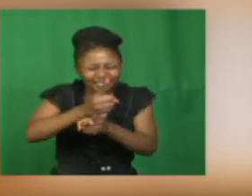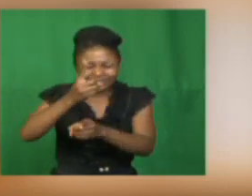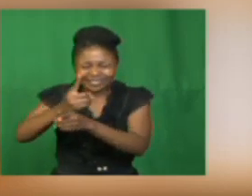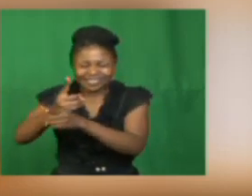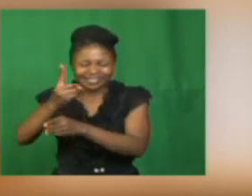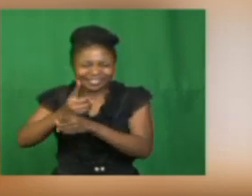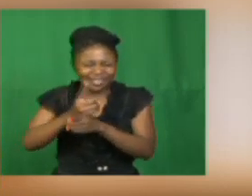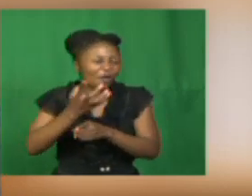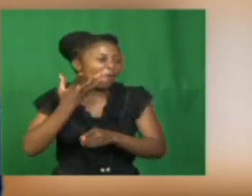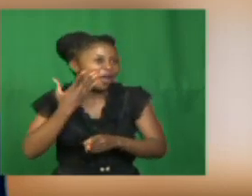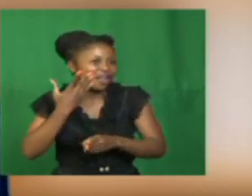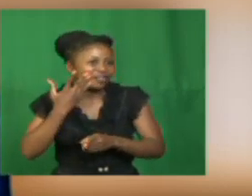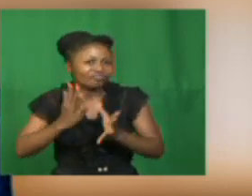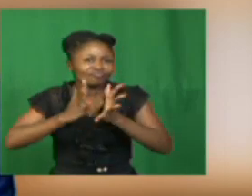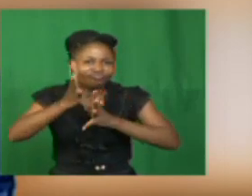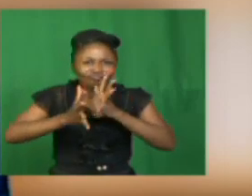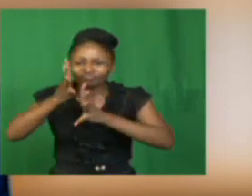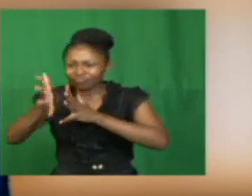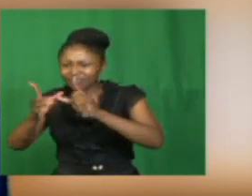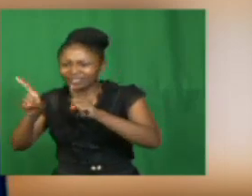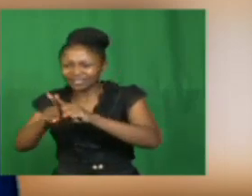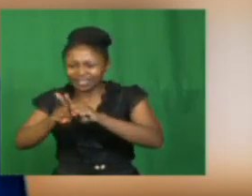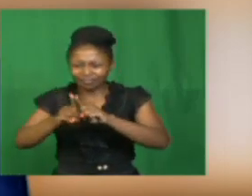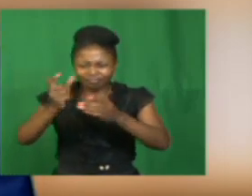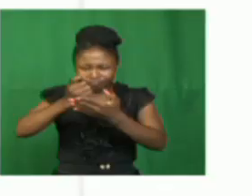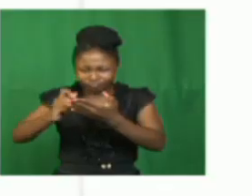are telling or writing stories.